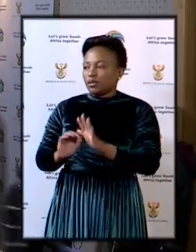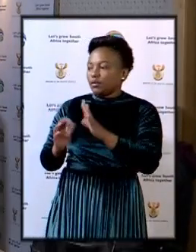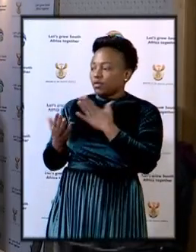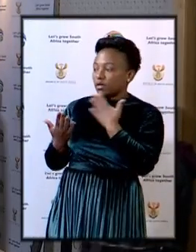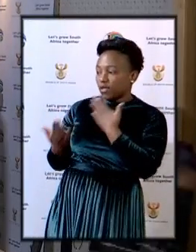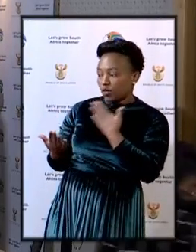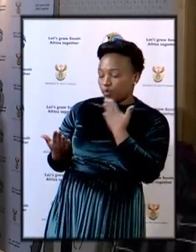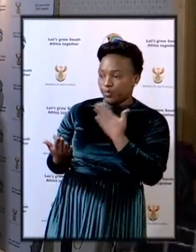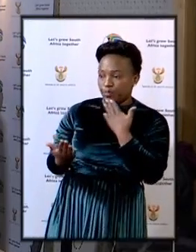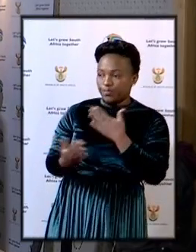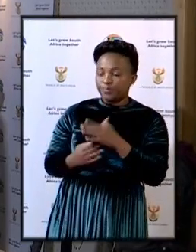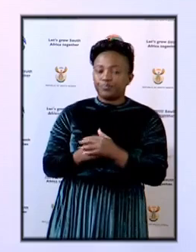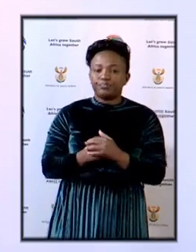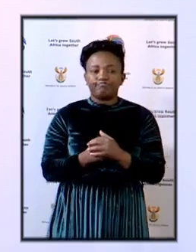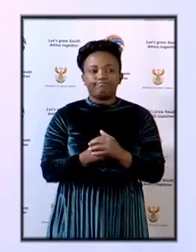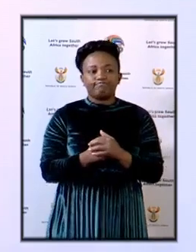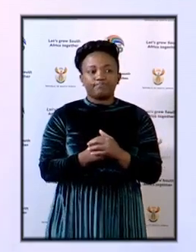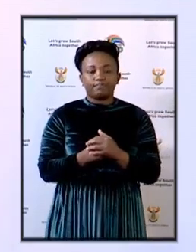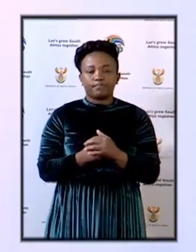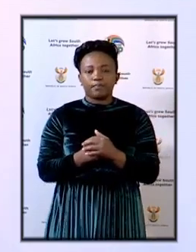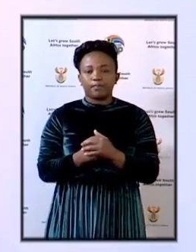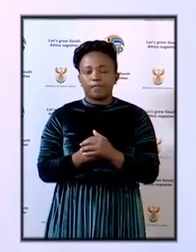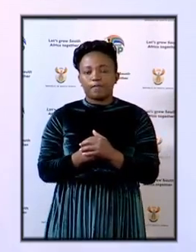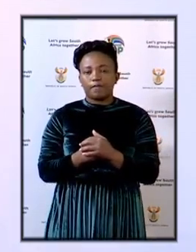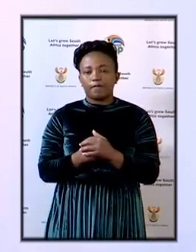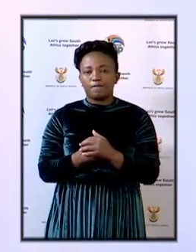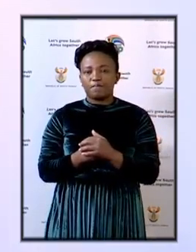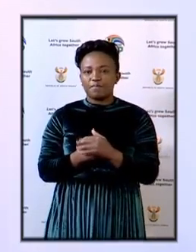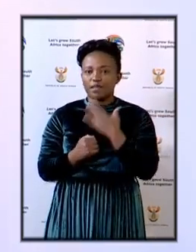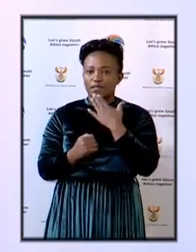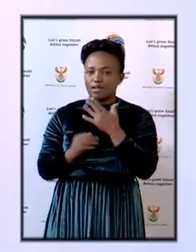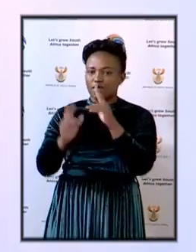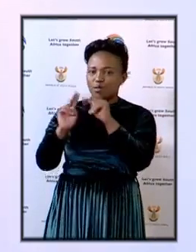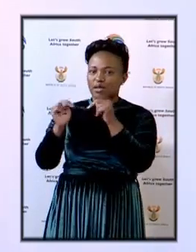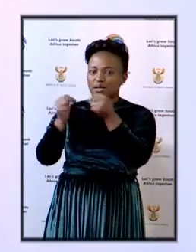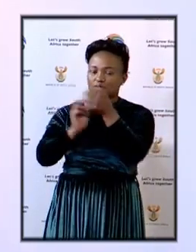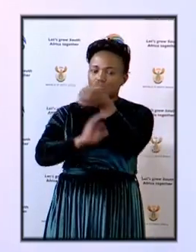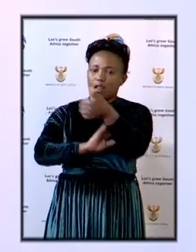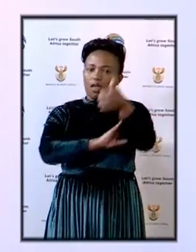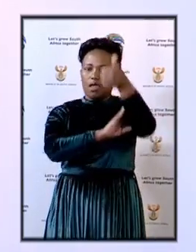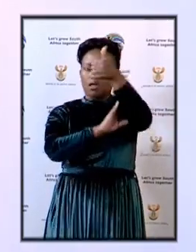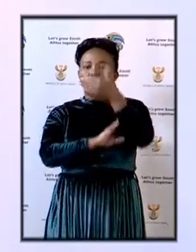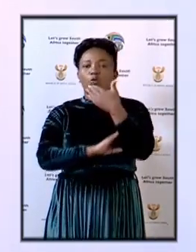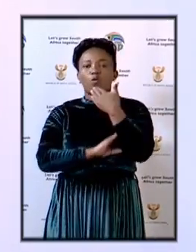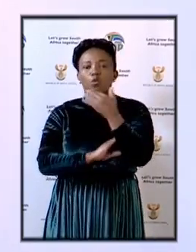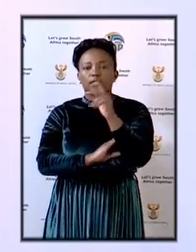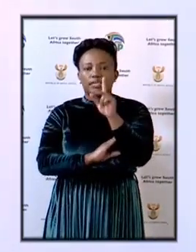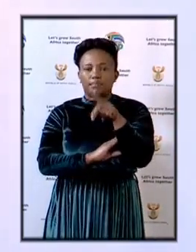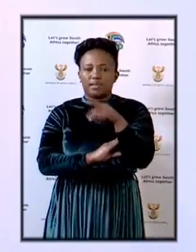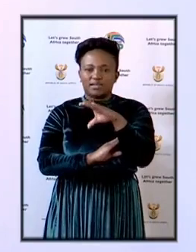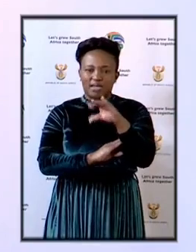Thank you to the National Head of the GPCI.